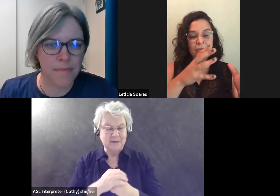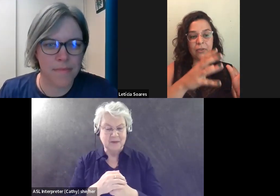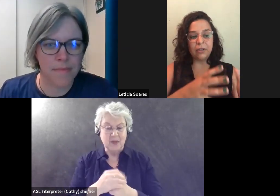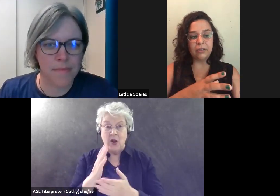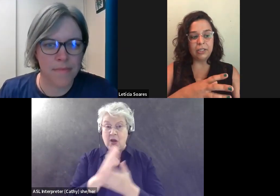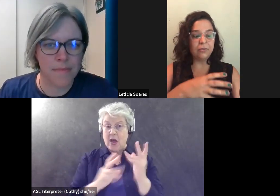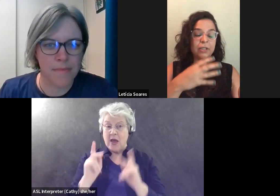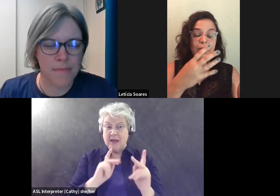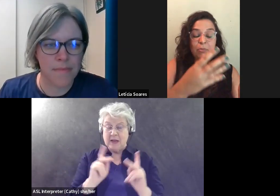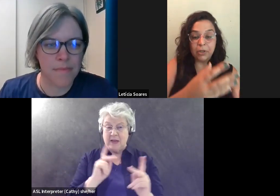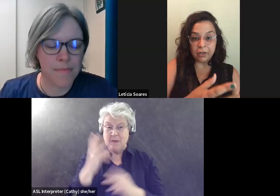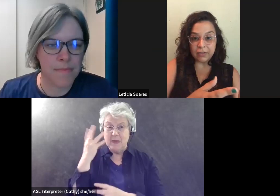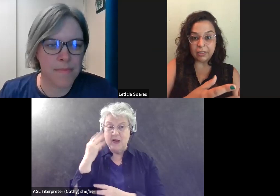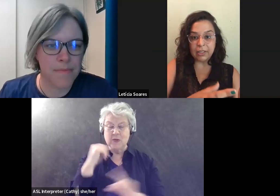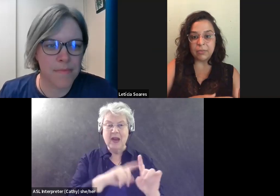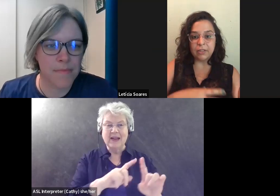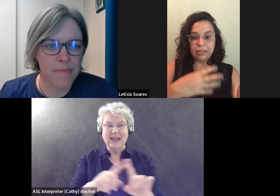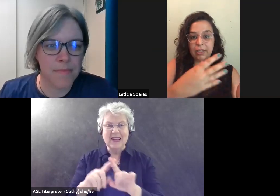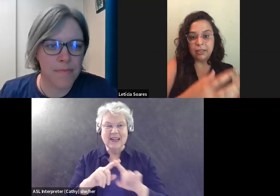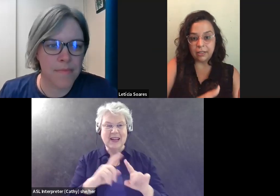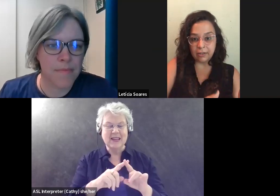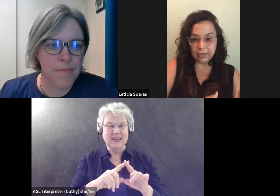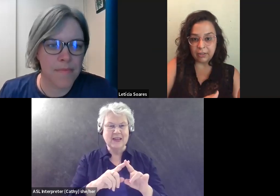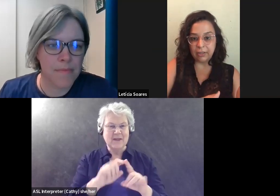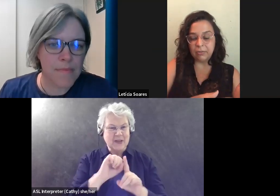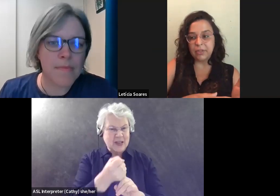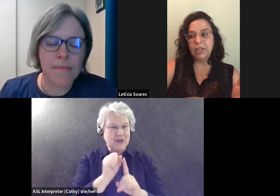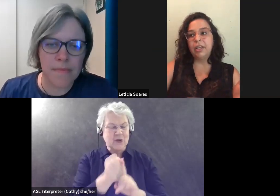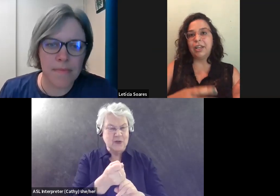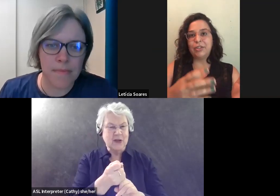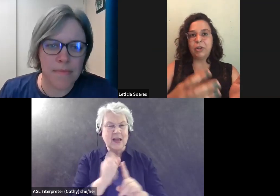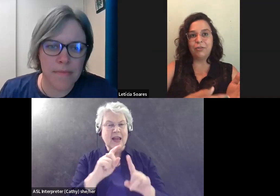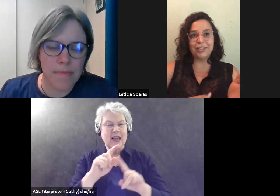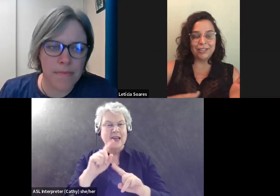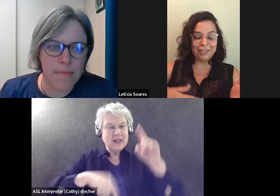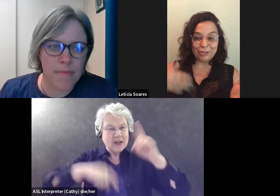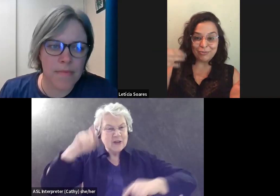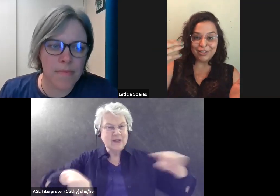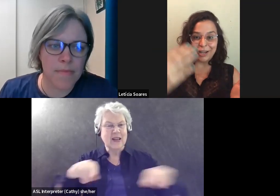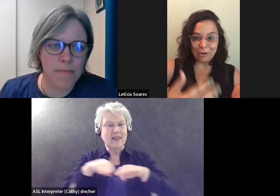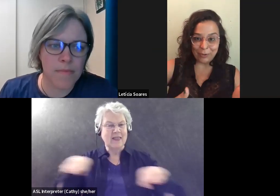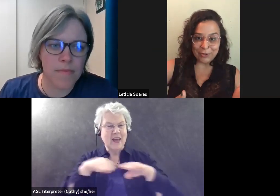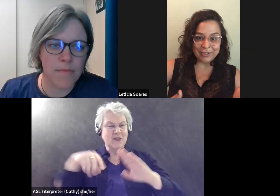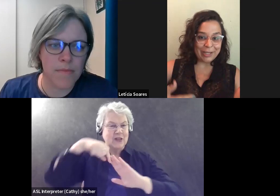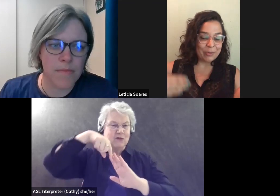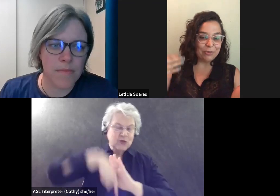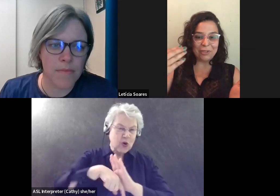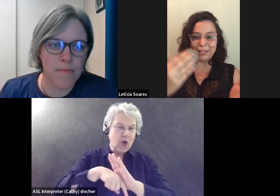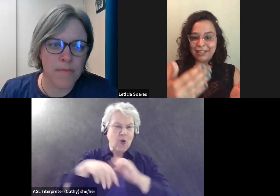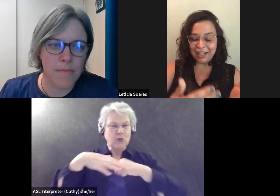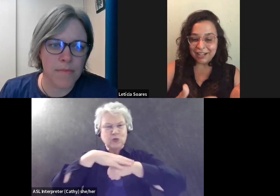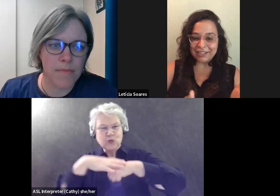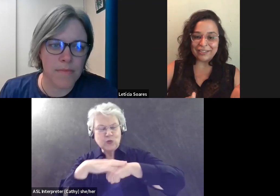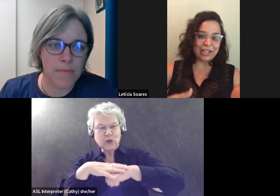you know, deal with a different number of symptoms and intensity of symptoms, as well as the symptoms cycle, sometimes